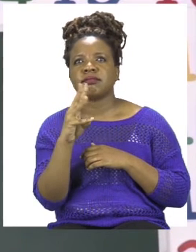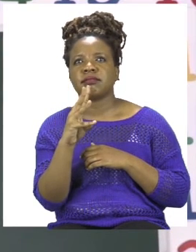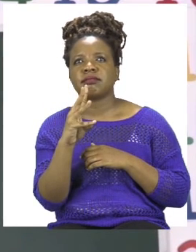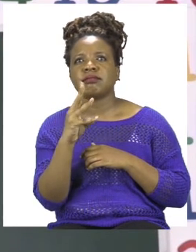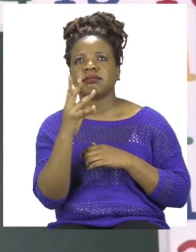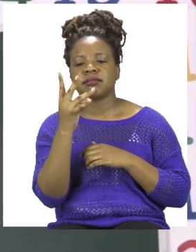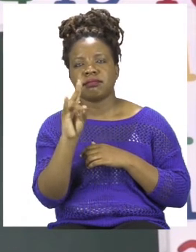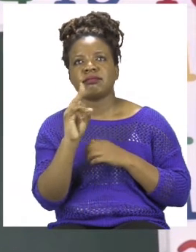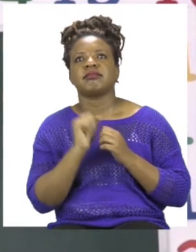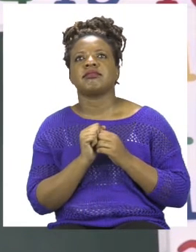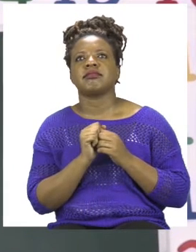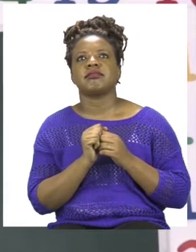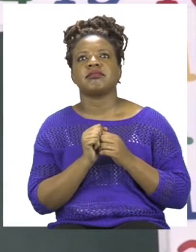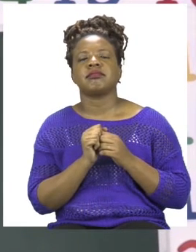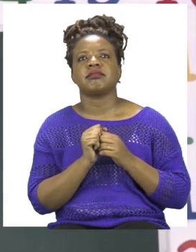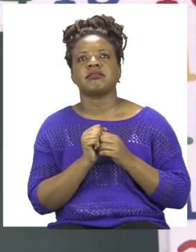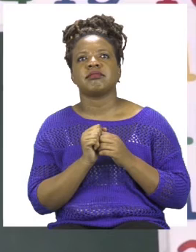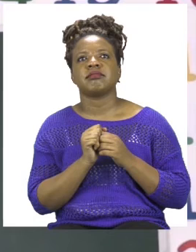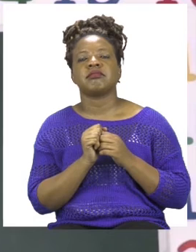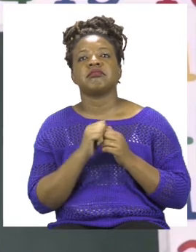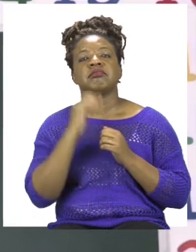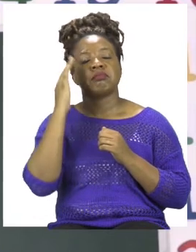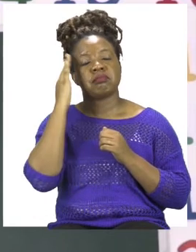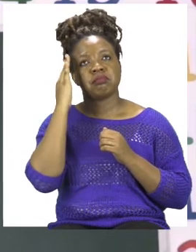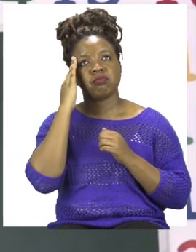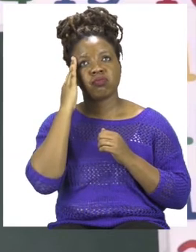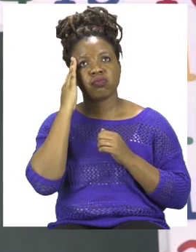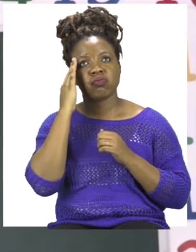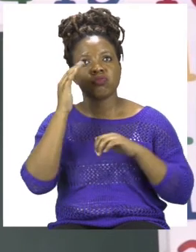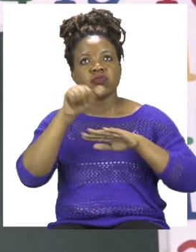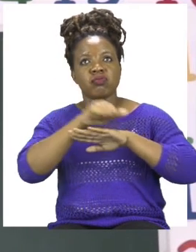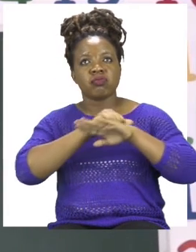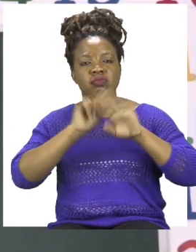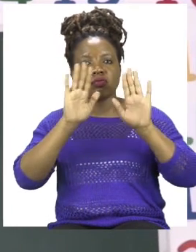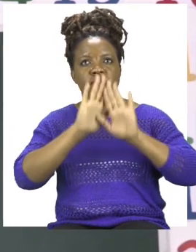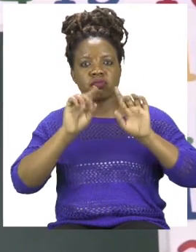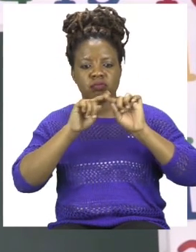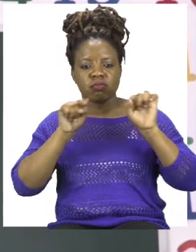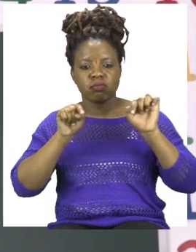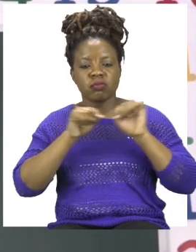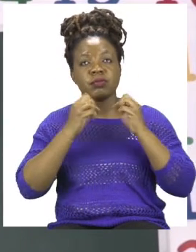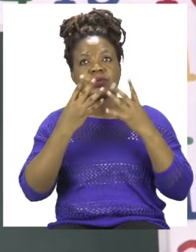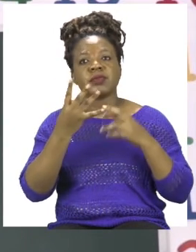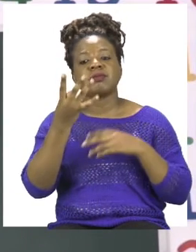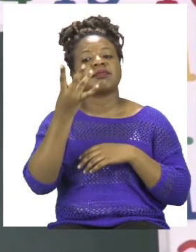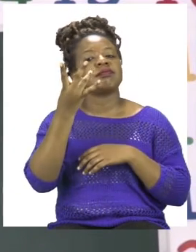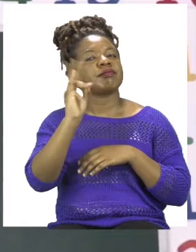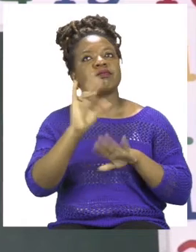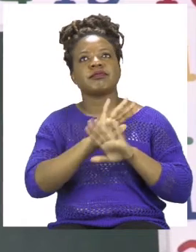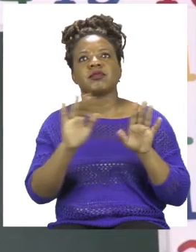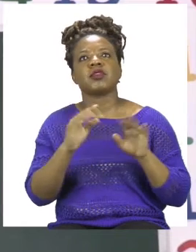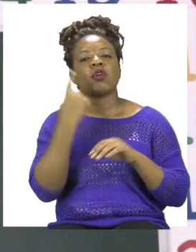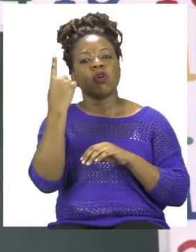six, seven. So I know that my answer is seven. And that's it. Very,